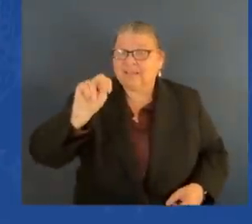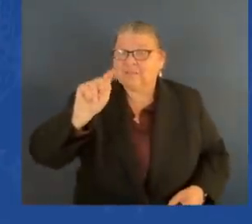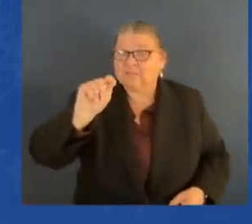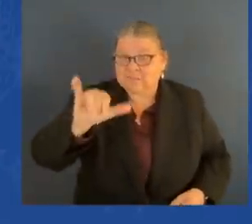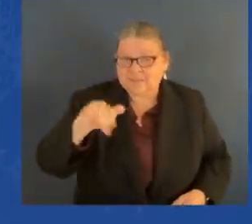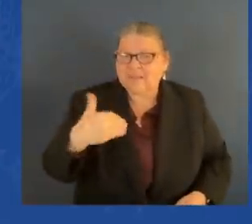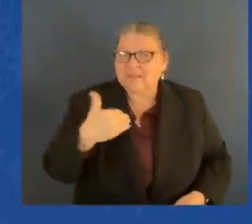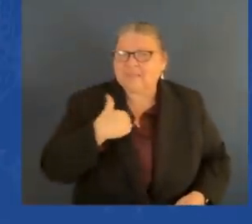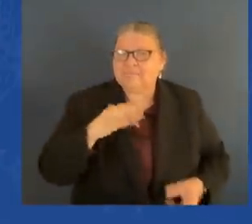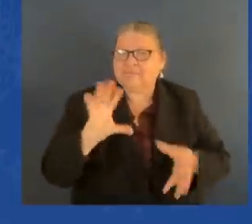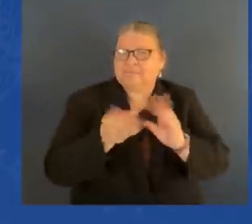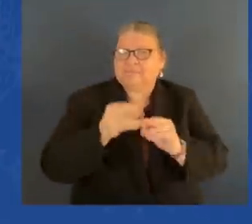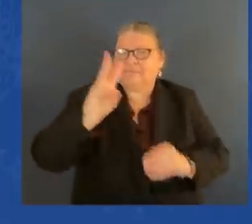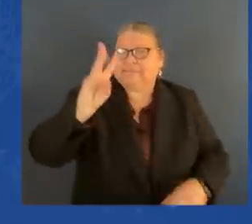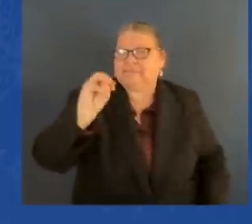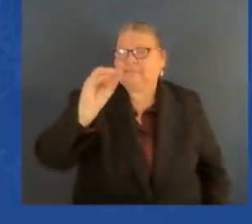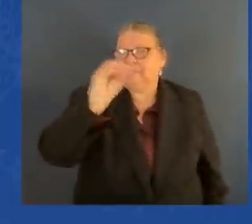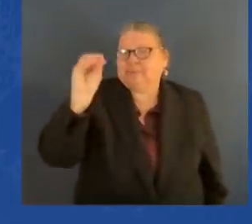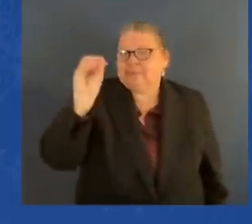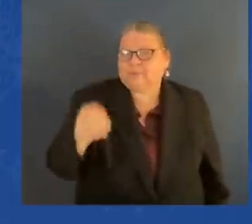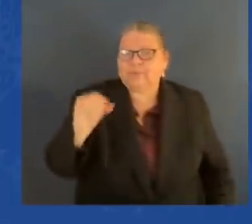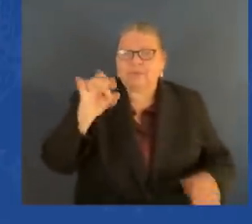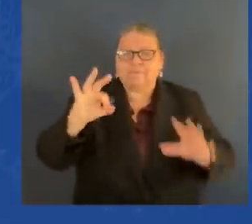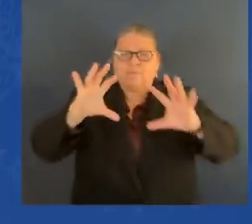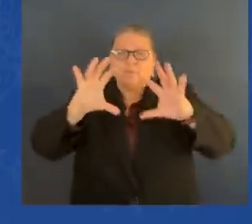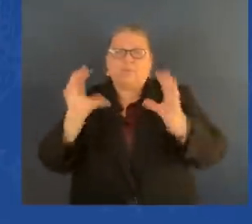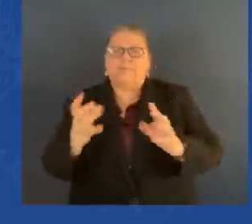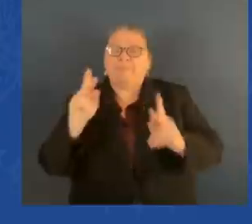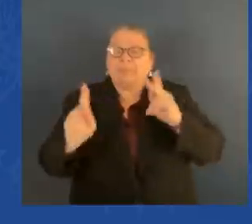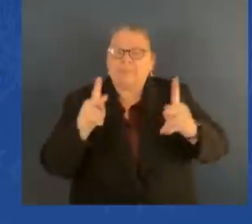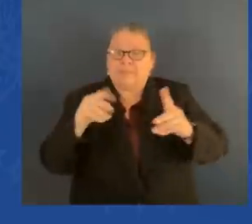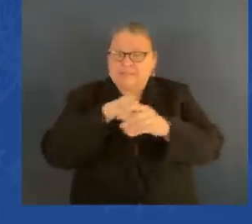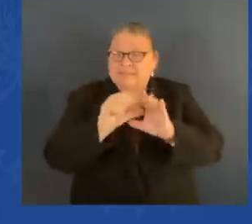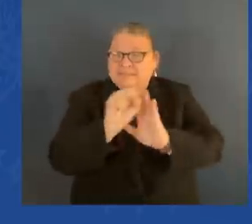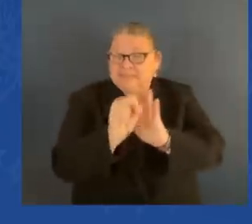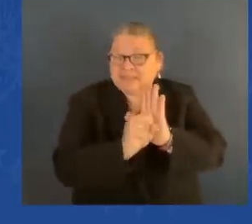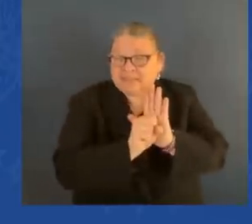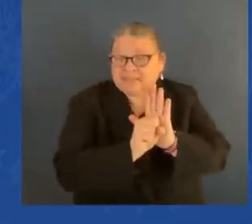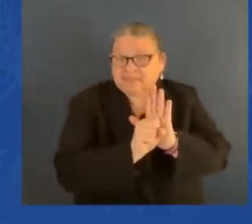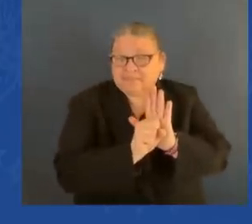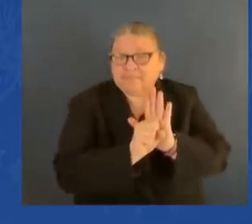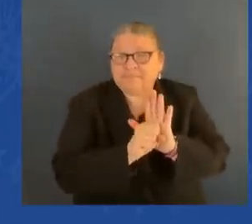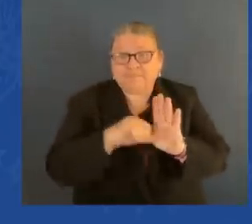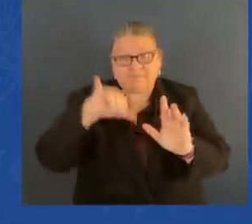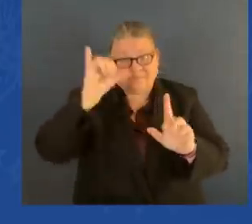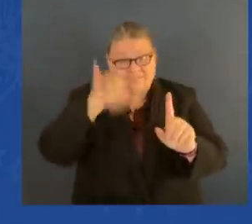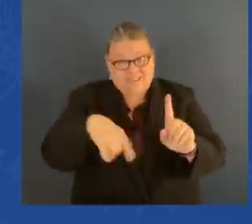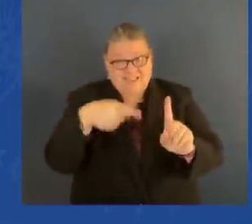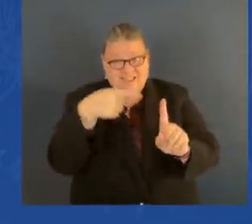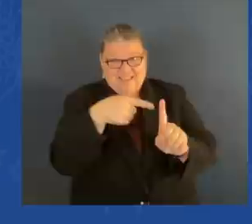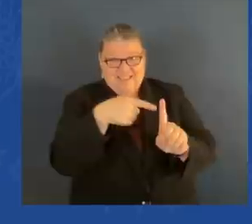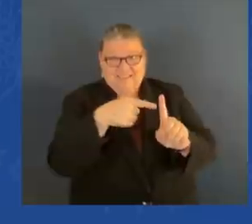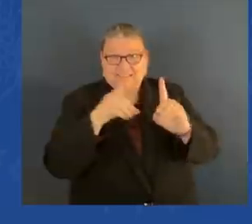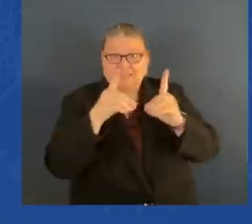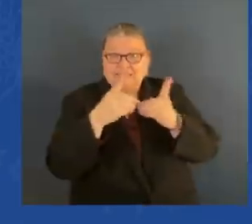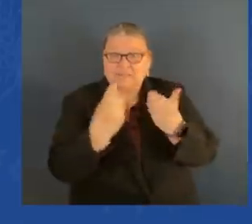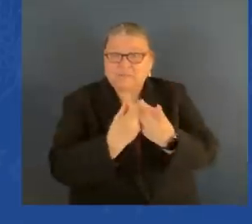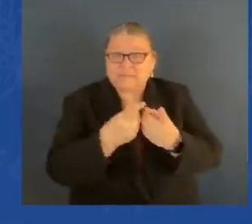a district seven times as large as a state representative and three times as large as a state senator.